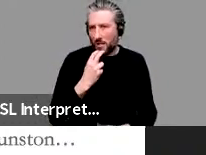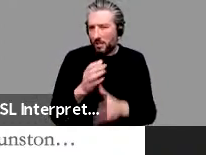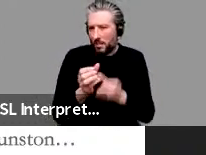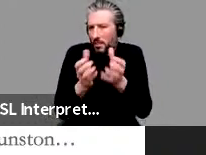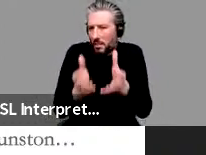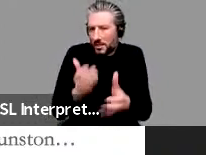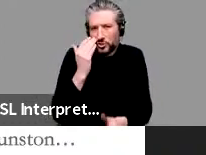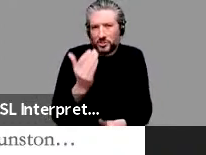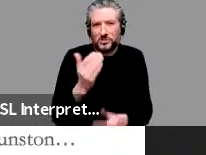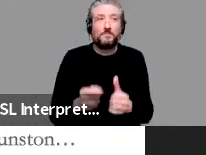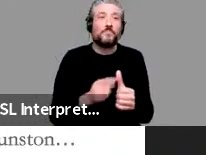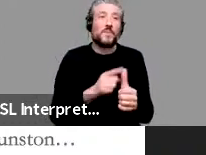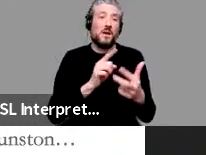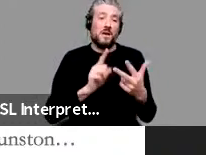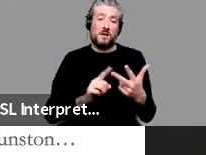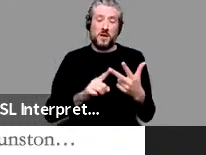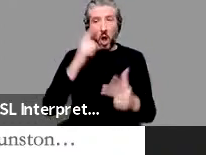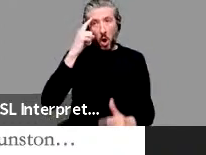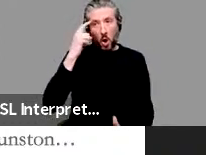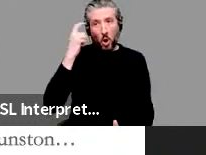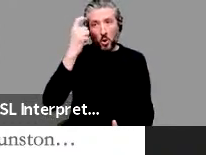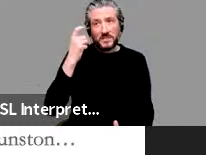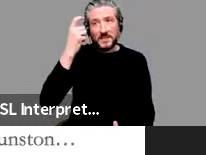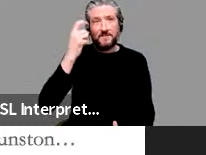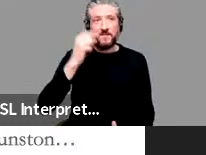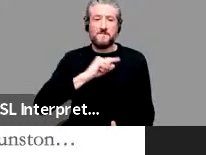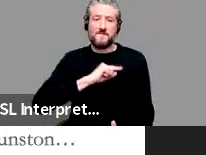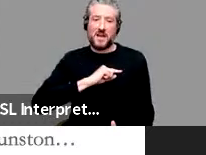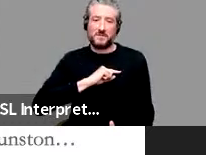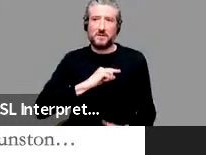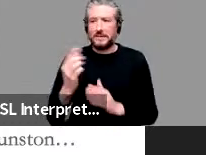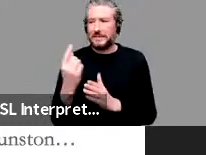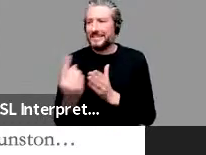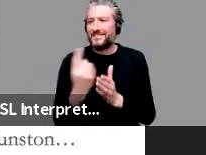There's a lot of work on cognitive factors and individual differences.